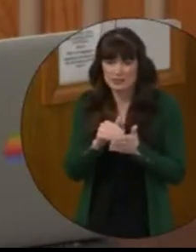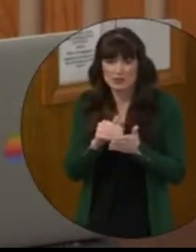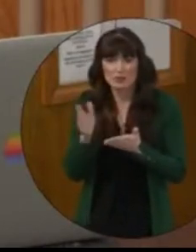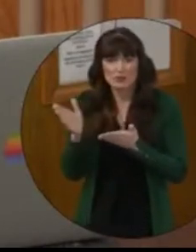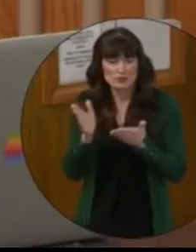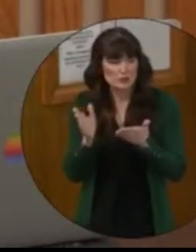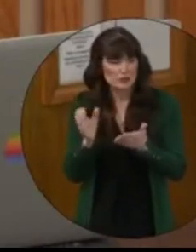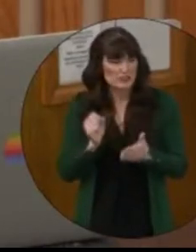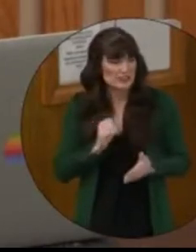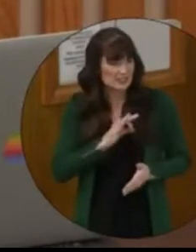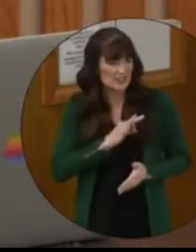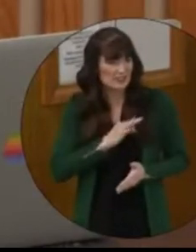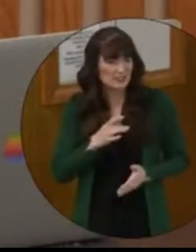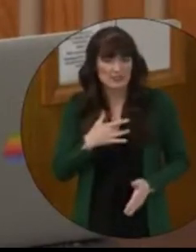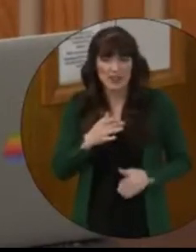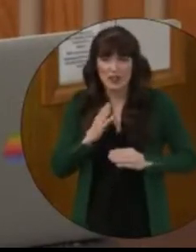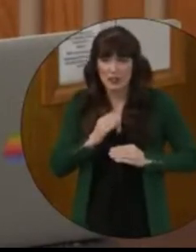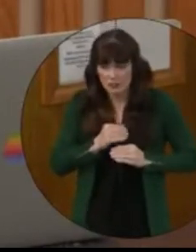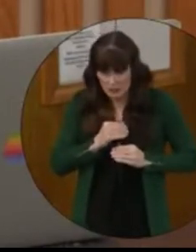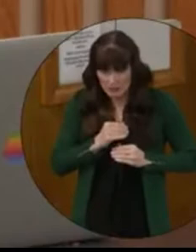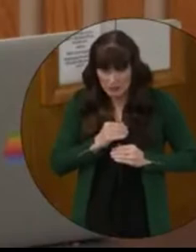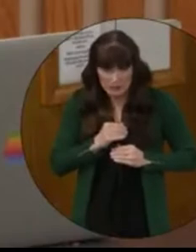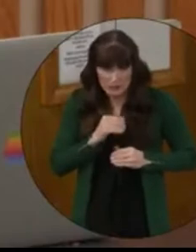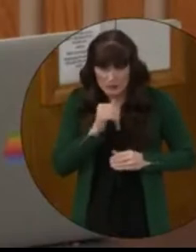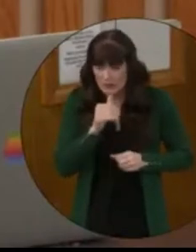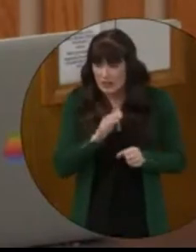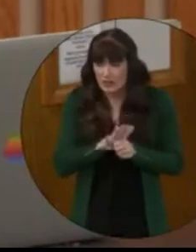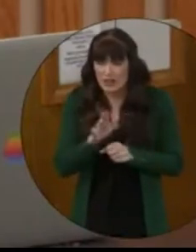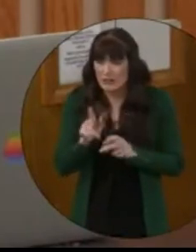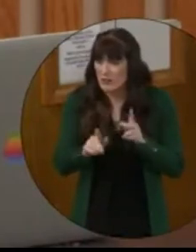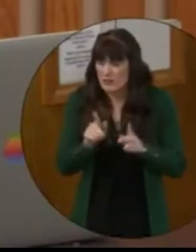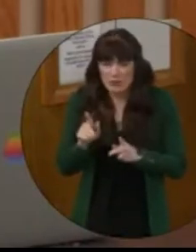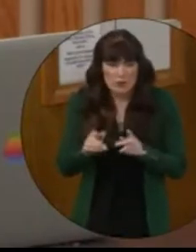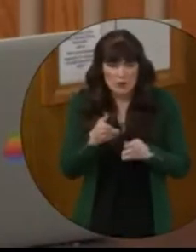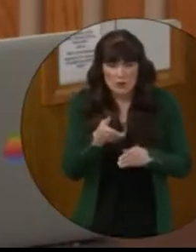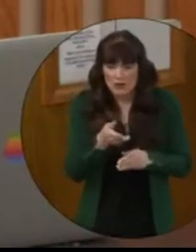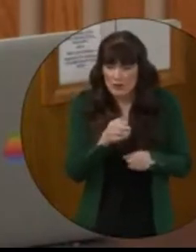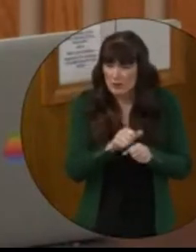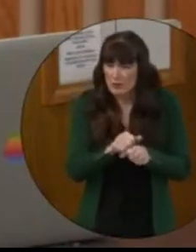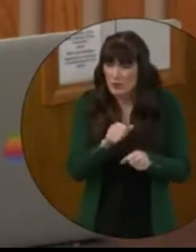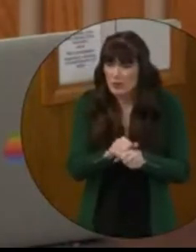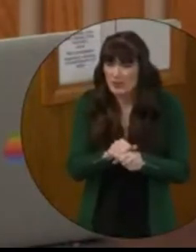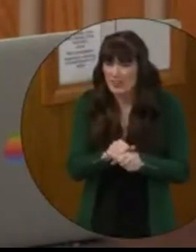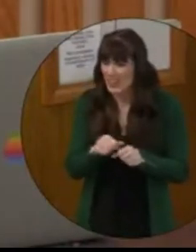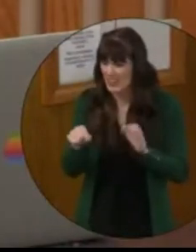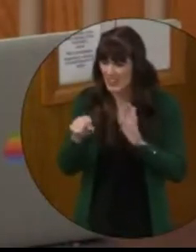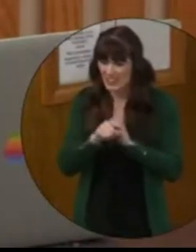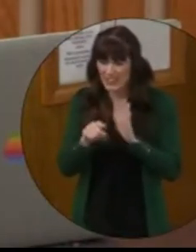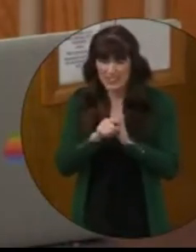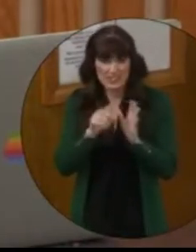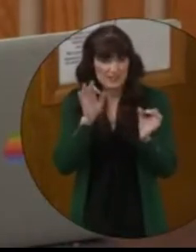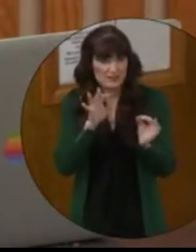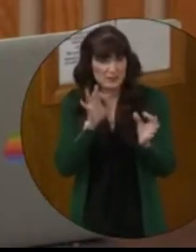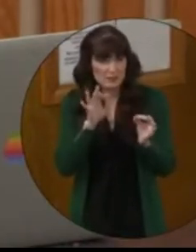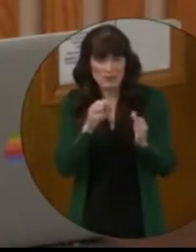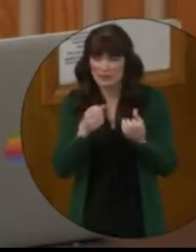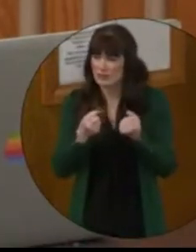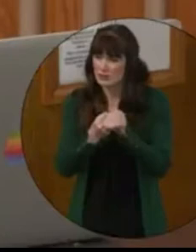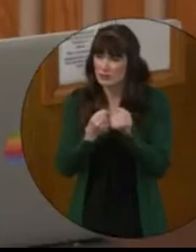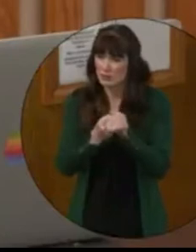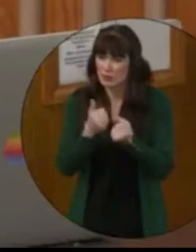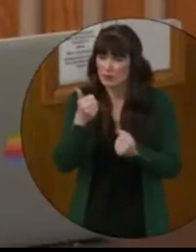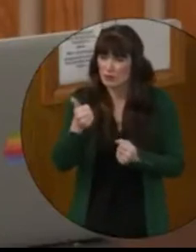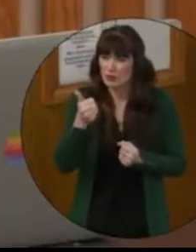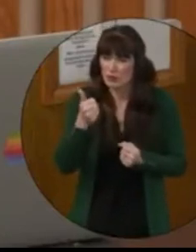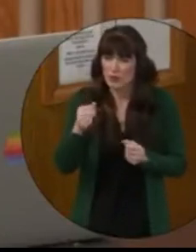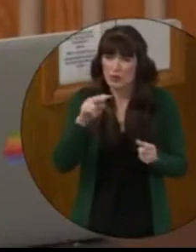feeling deflated during a time when they are short-staffed and stressed. You solicit negative feedback to support your own point of view in an